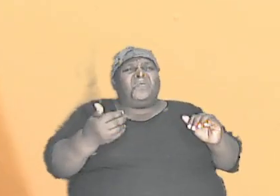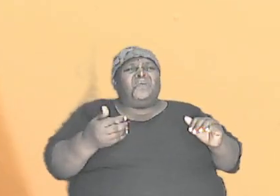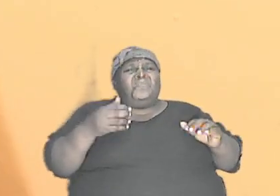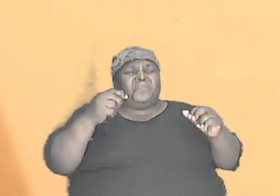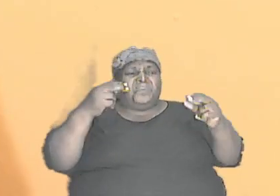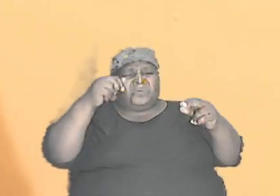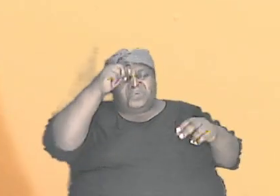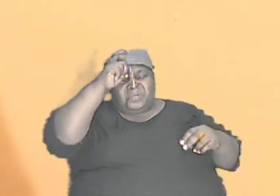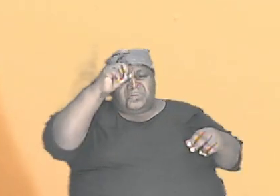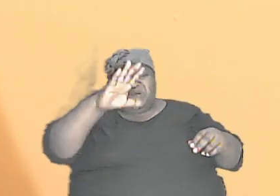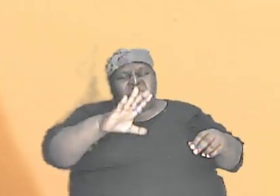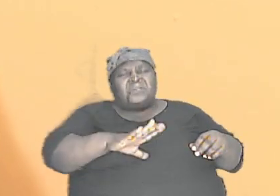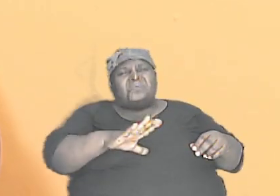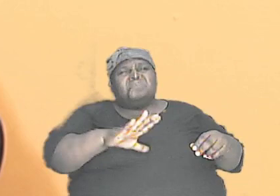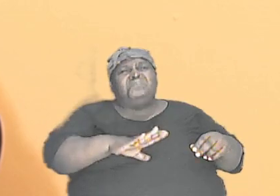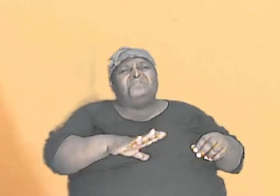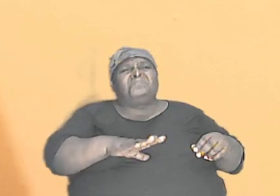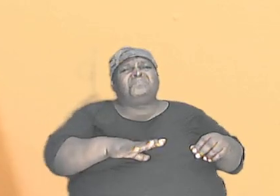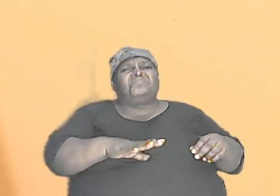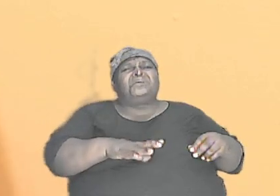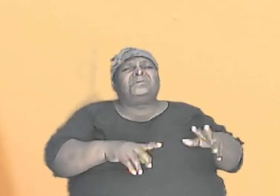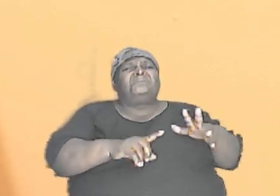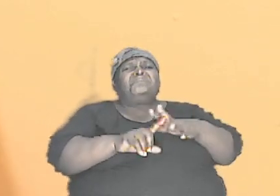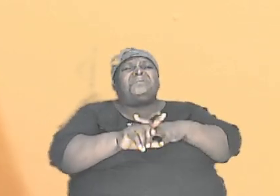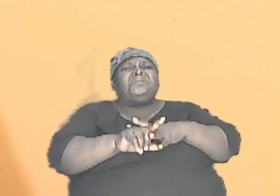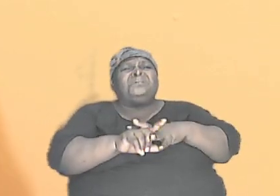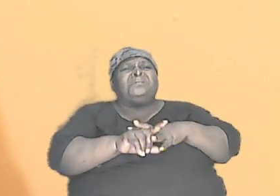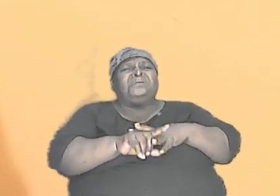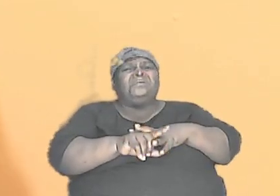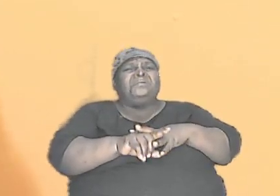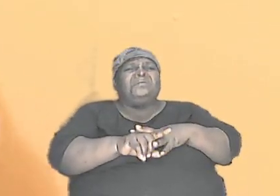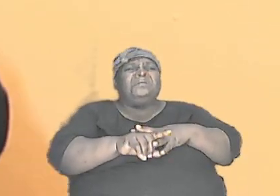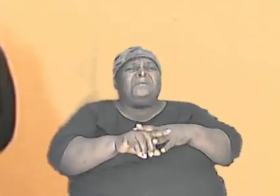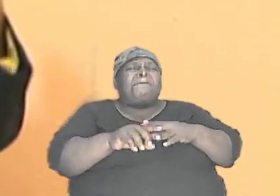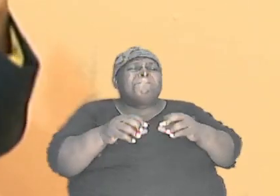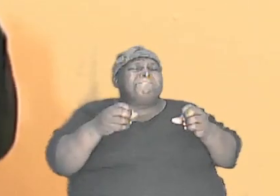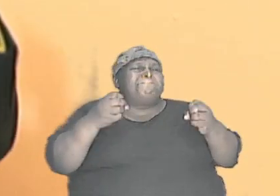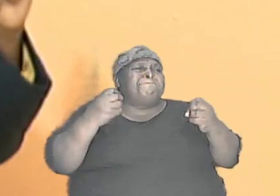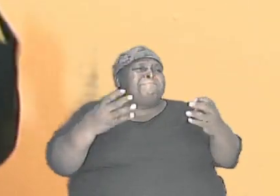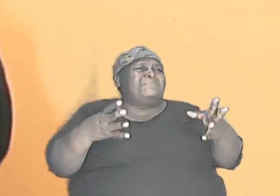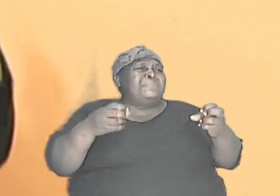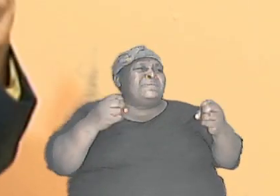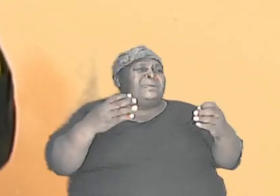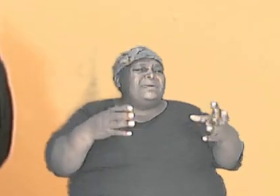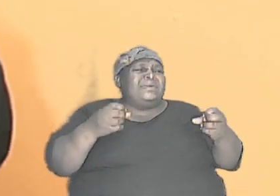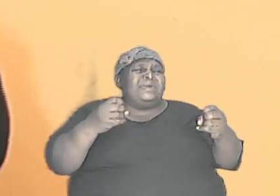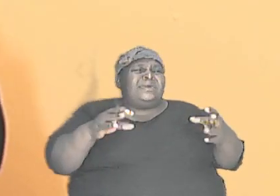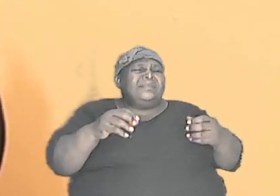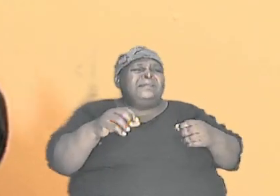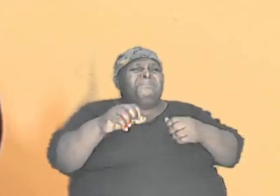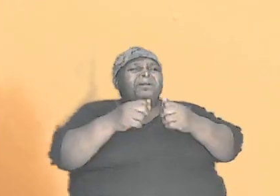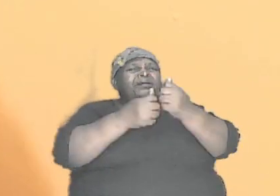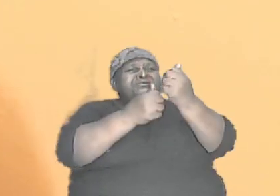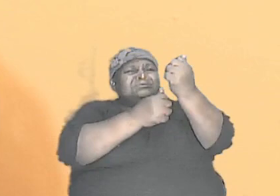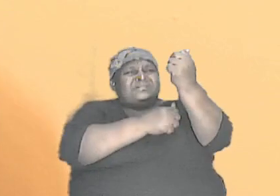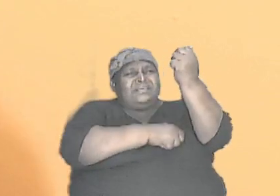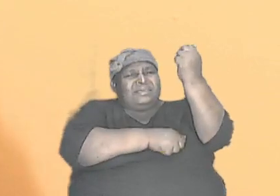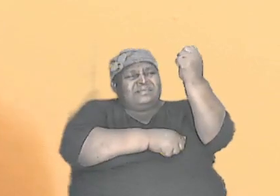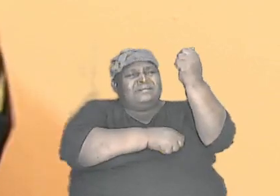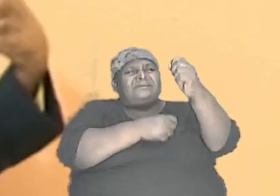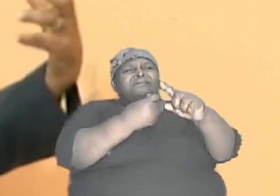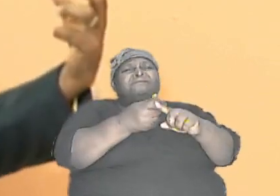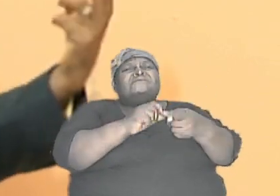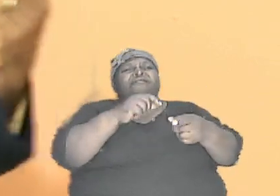are. And in that intimidation, many walk away from the faith that they